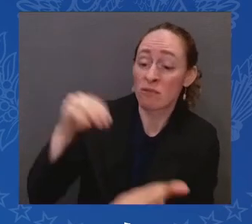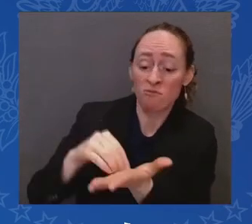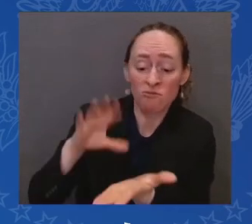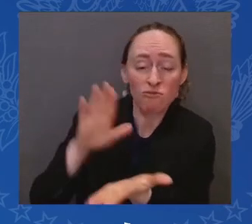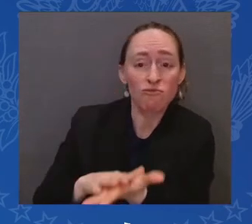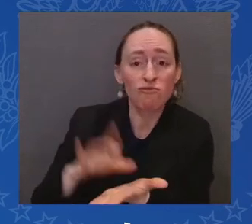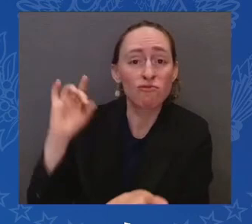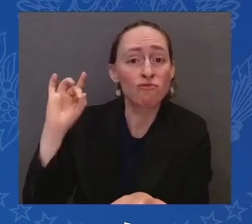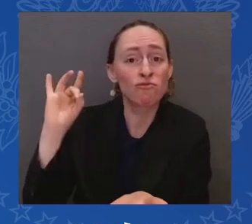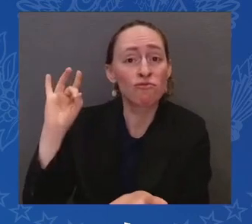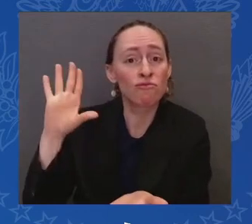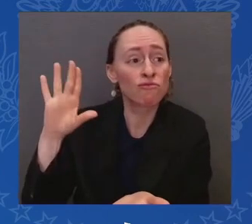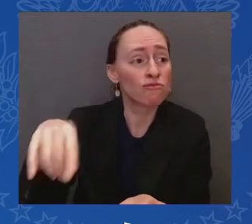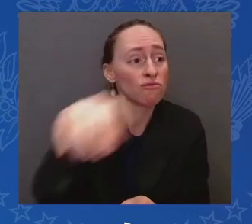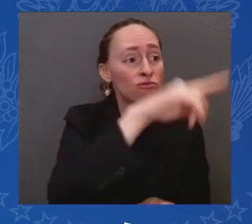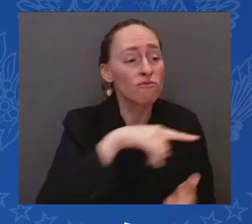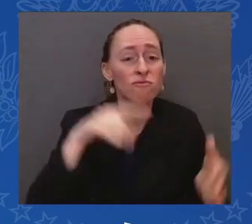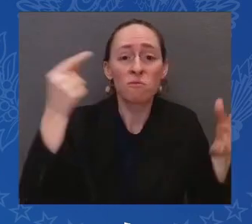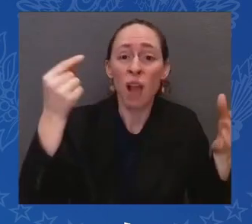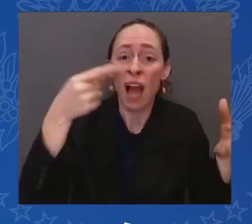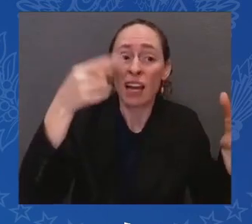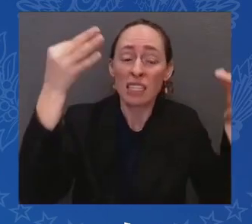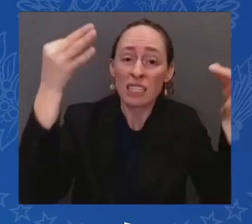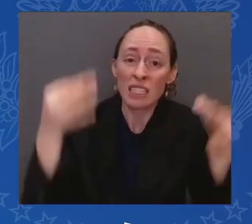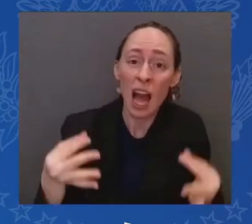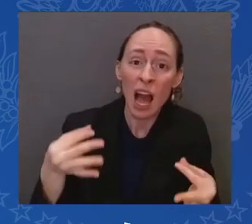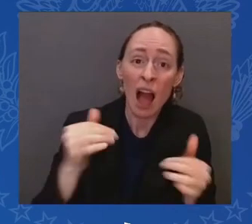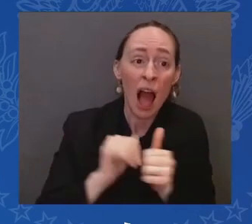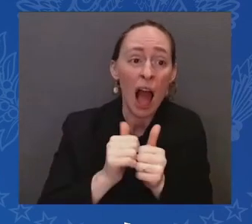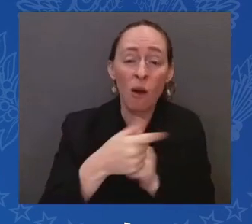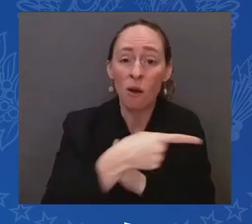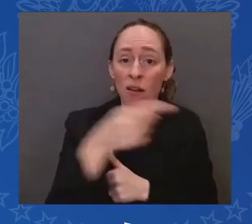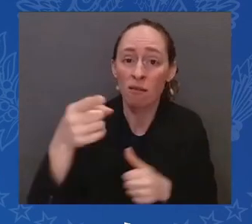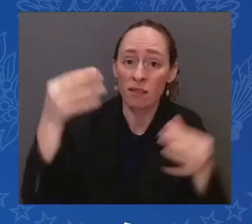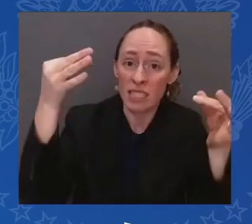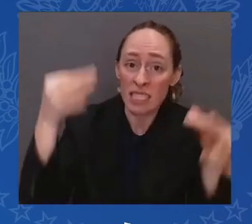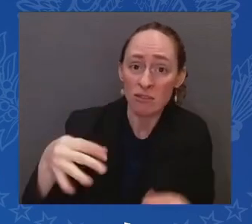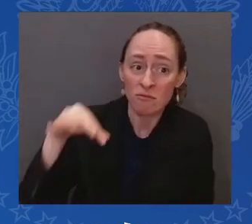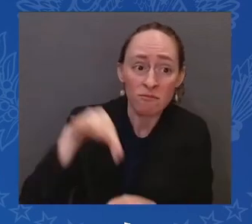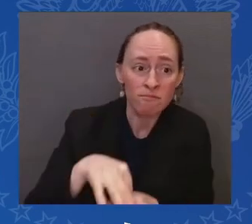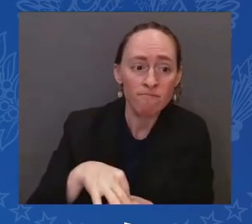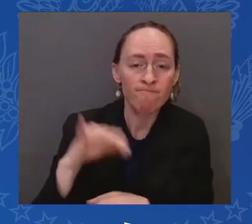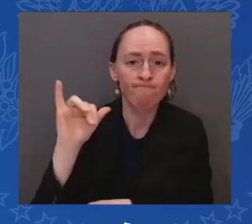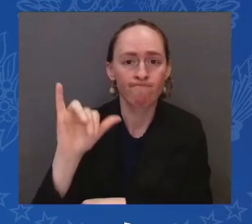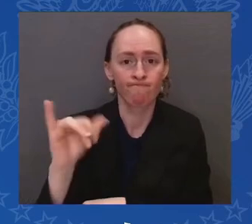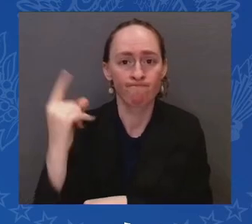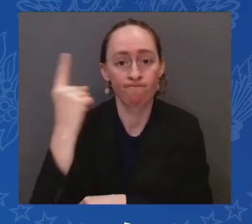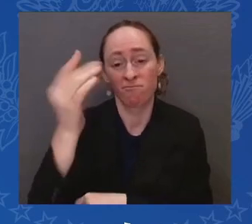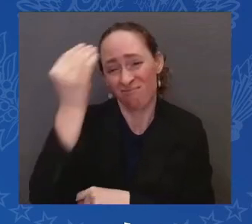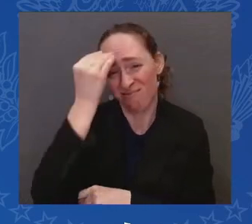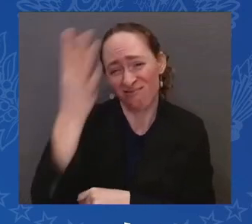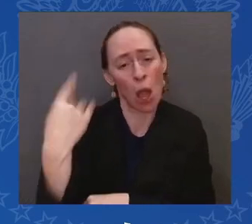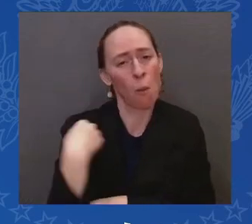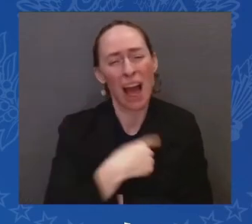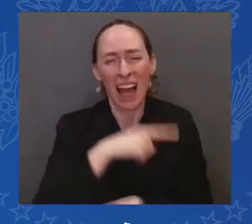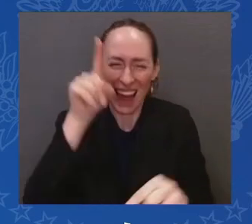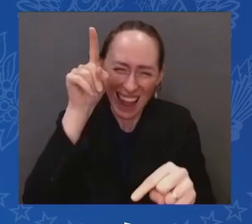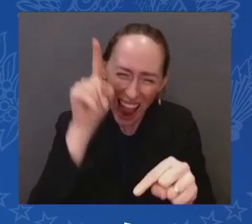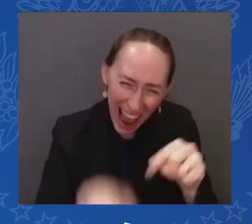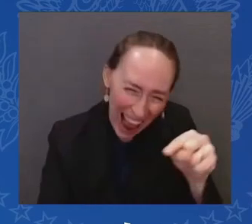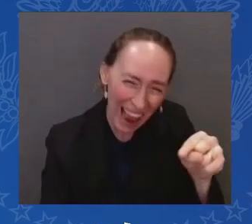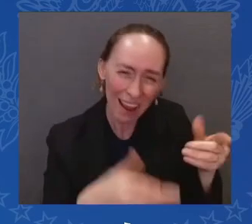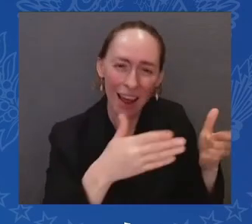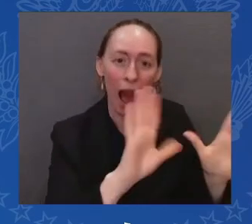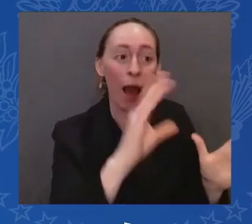Putin win. It's in our overwhelming national interest and the international interest of all our friends. Any disruption in our